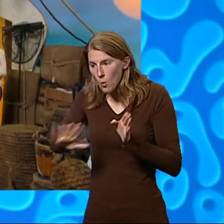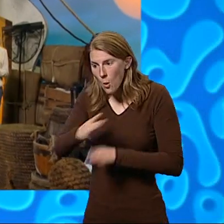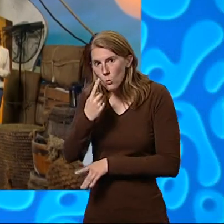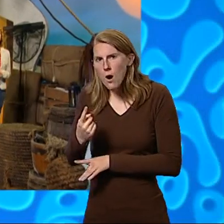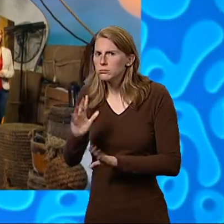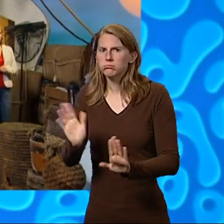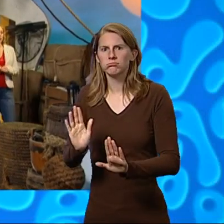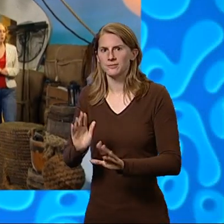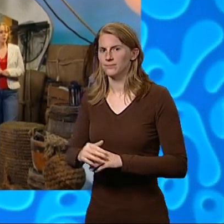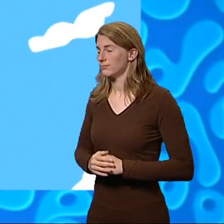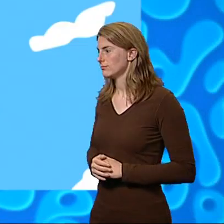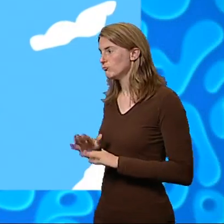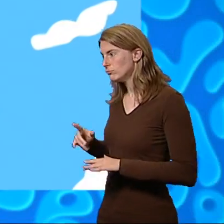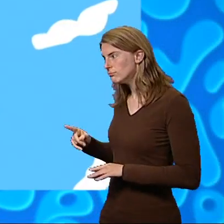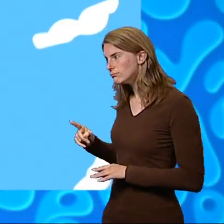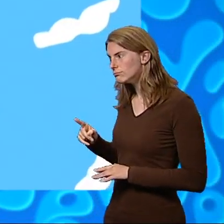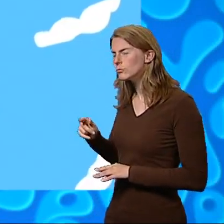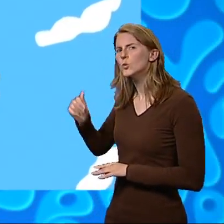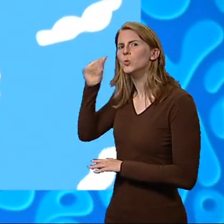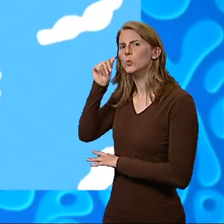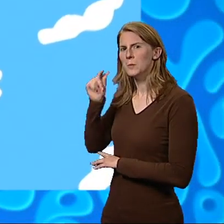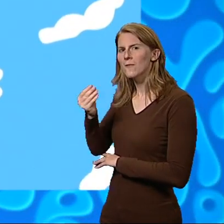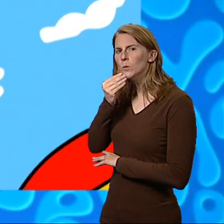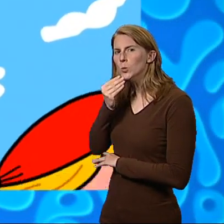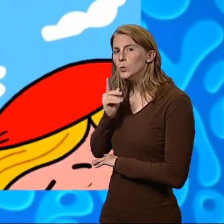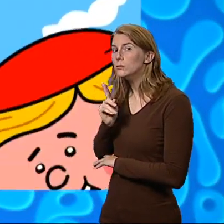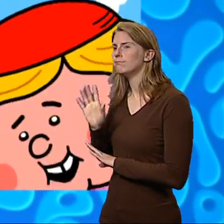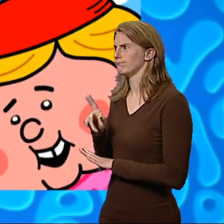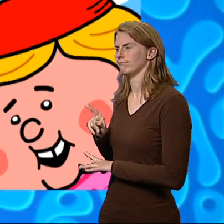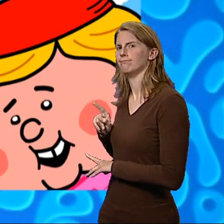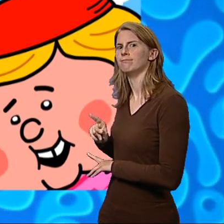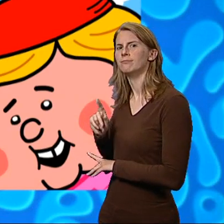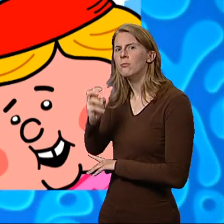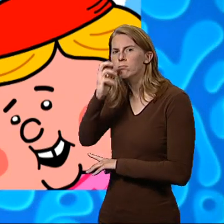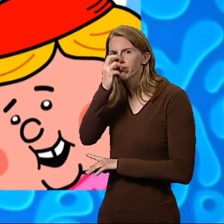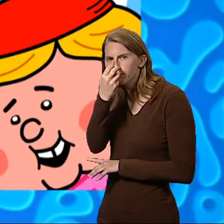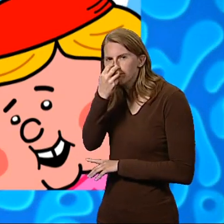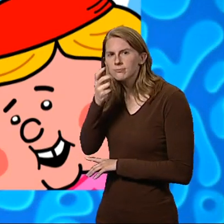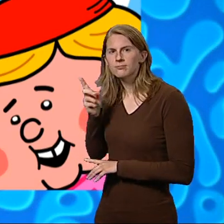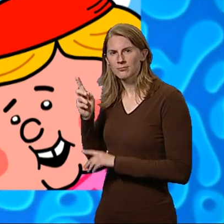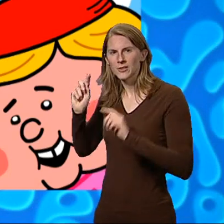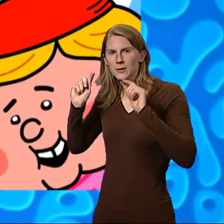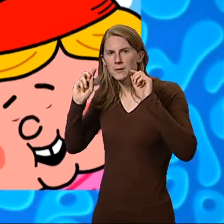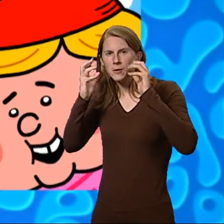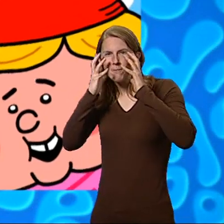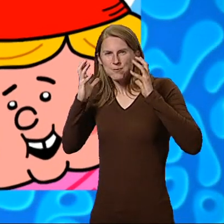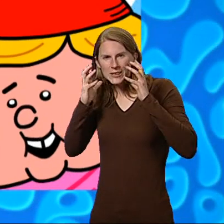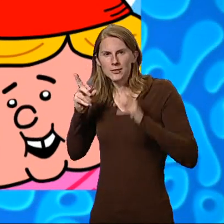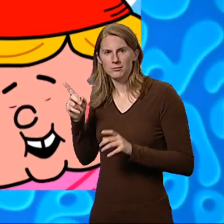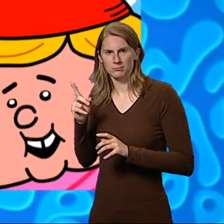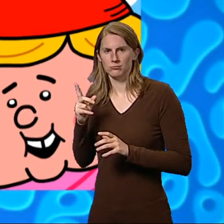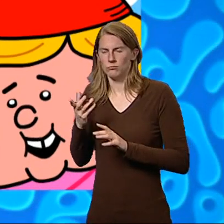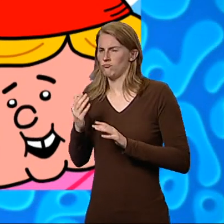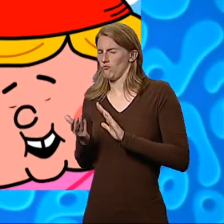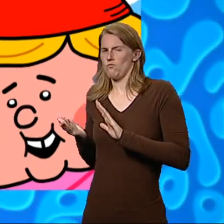the only ones who knew about the food. Boris Bigbelly and Fifi Fofum were grown up pirates. But they didn't steal